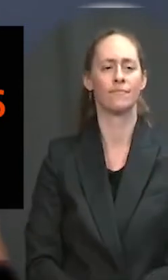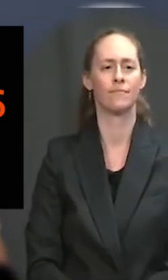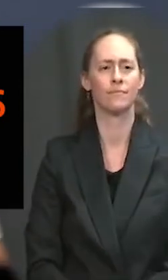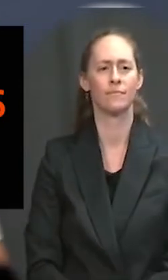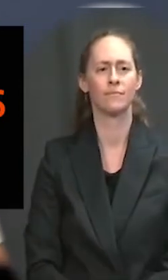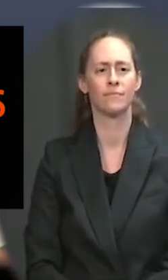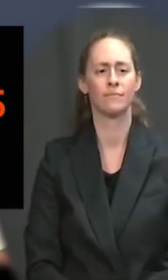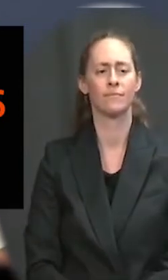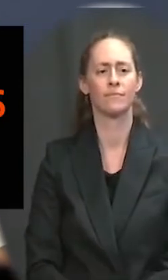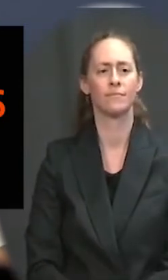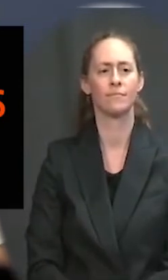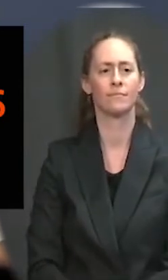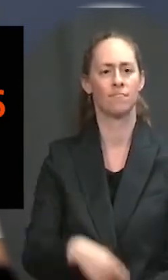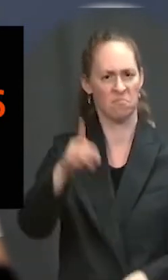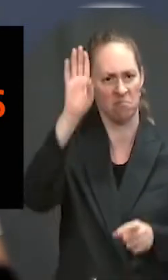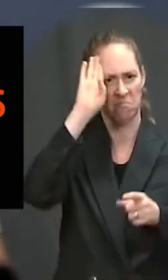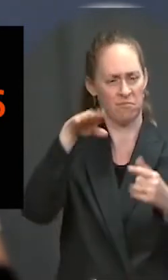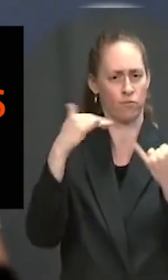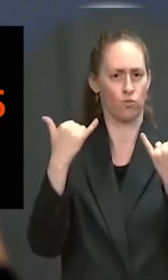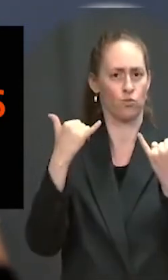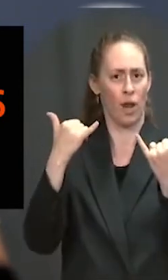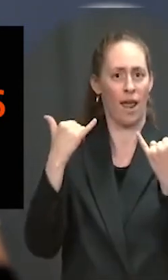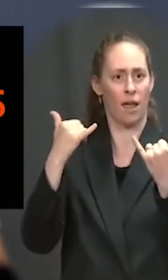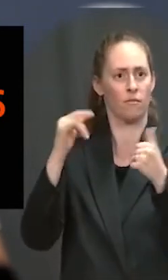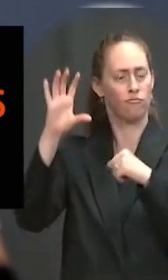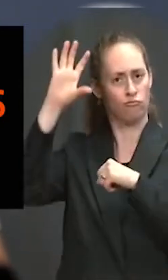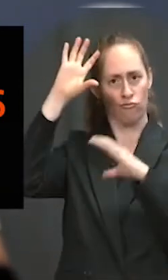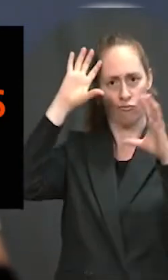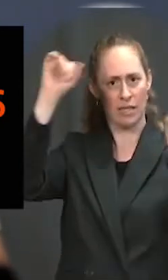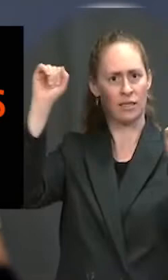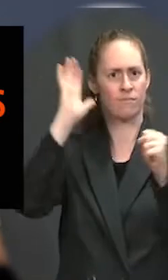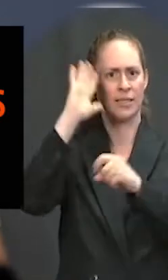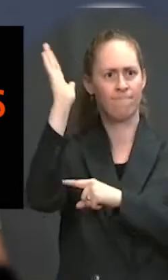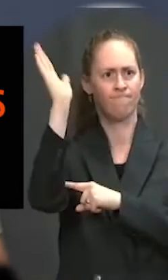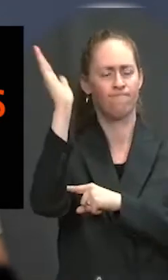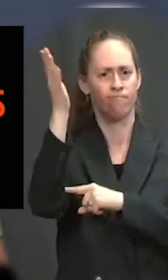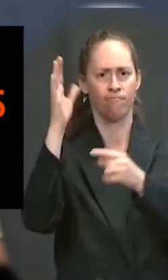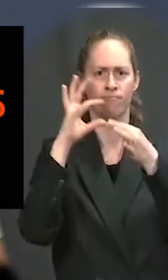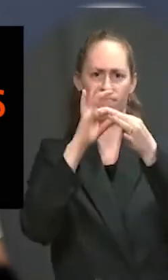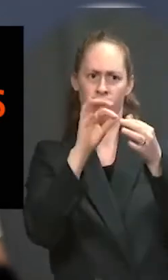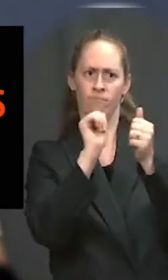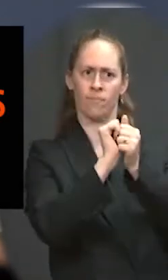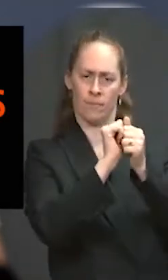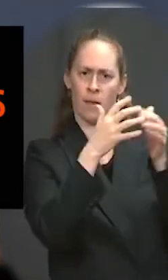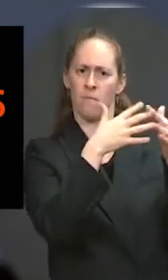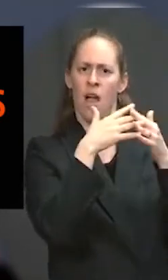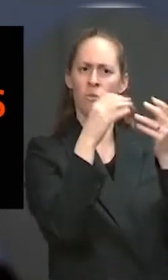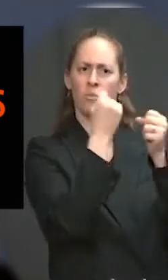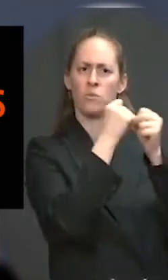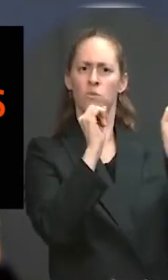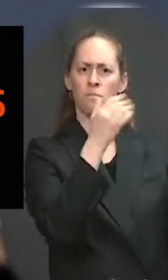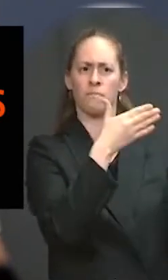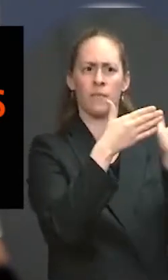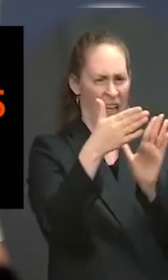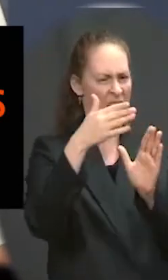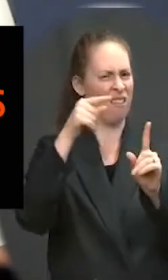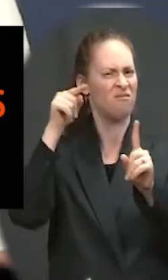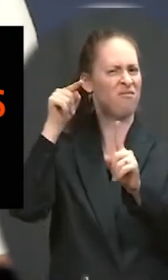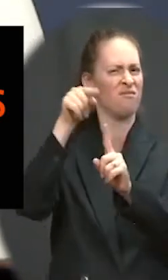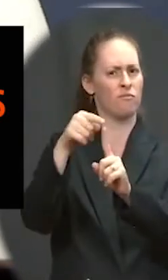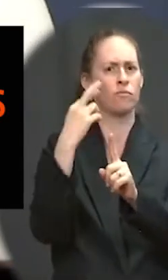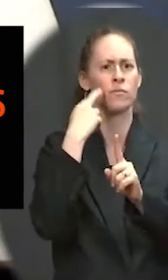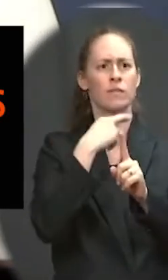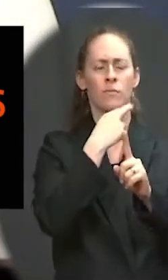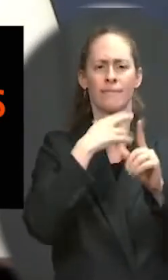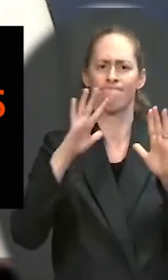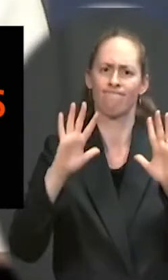know, will deliver remarks on the American Rescue Plan's Restaurant Revitalization Fund, the administration's program to provide relief